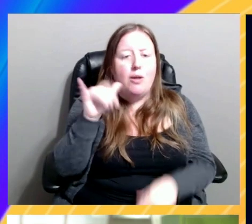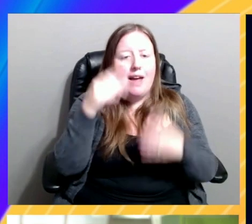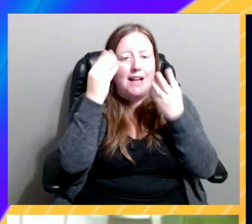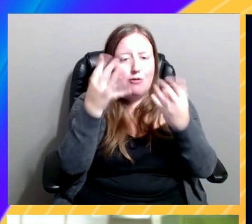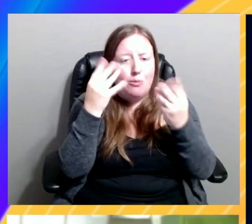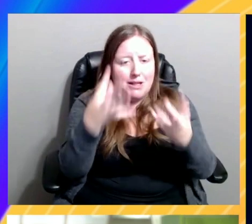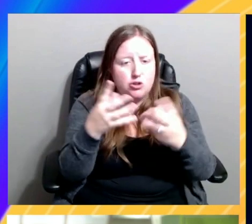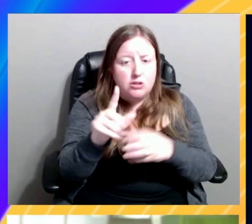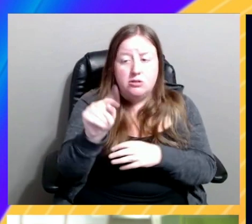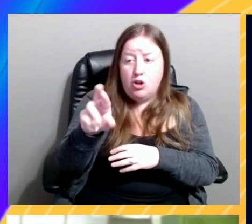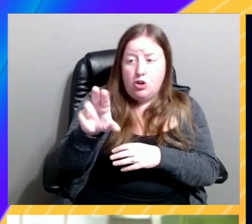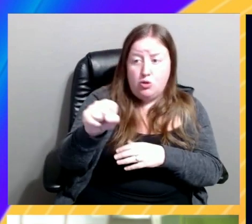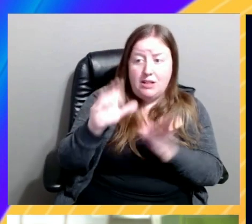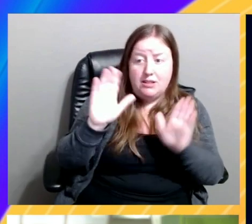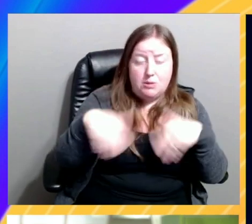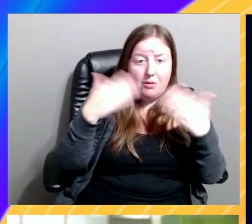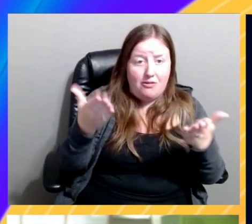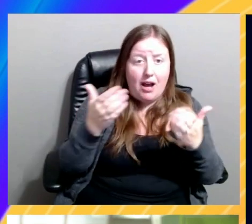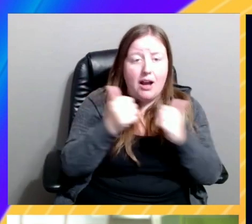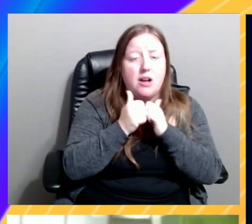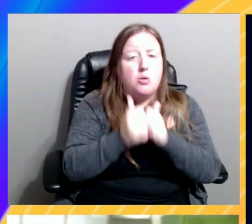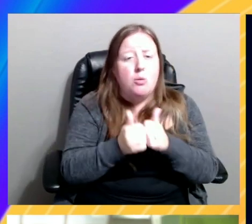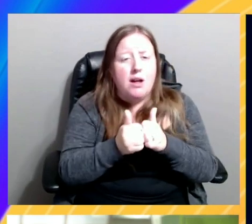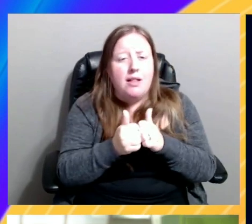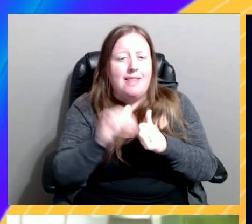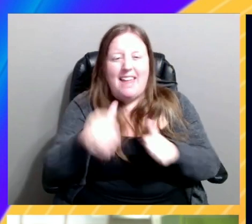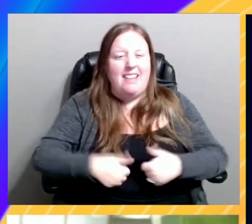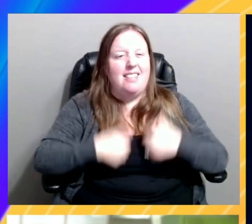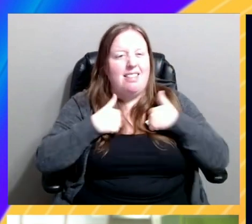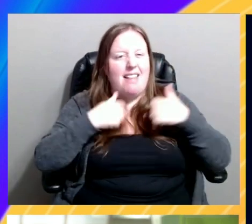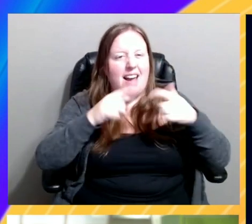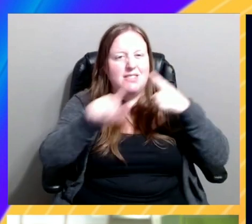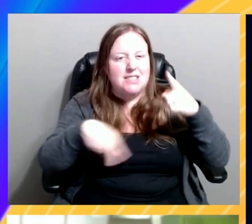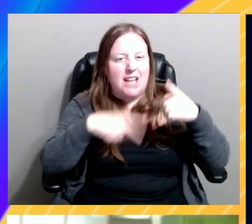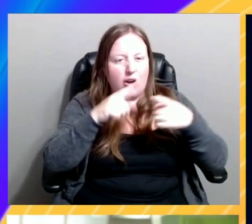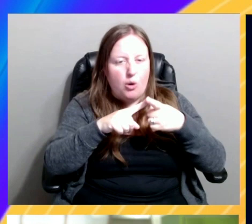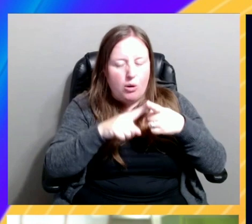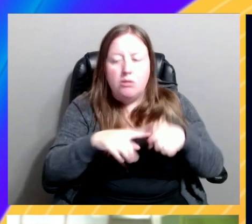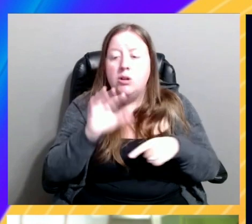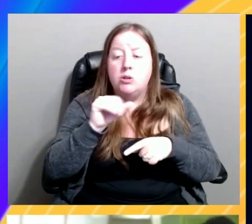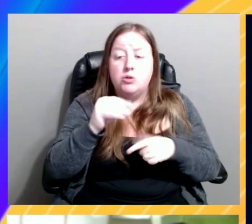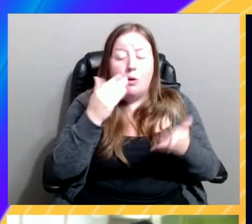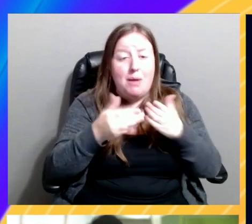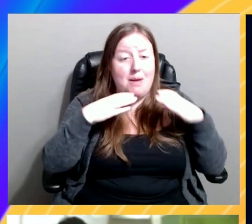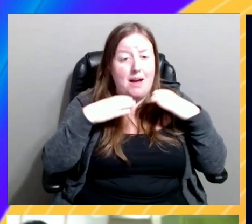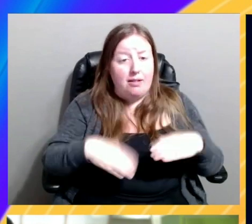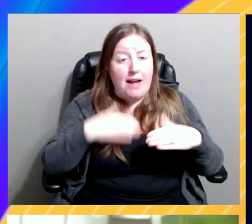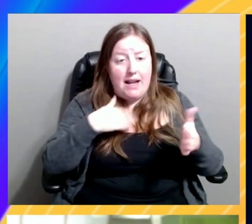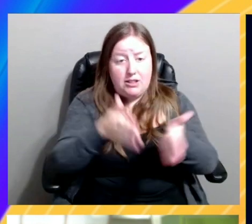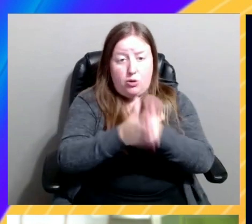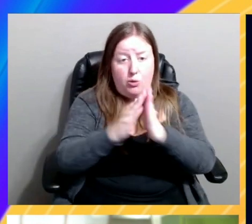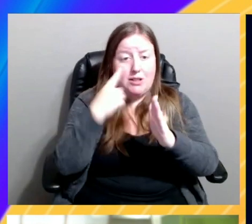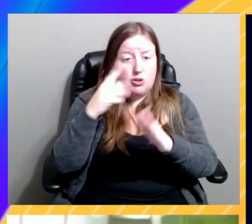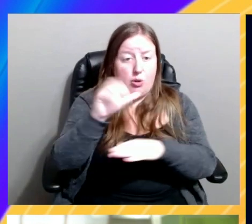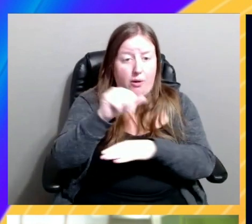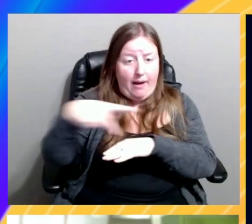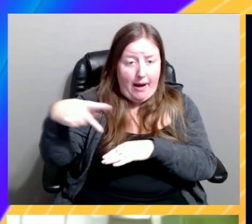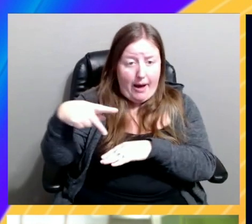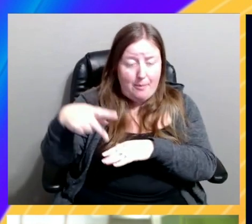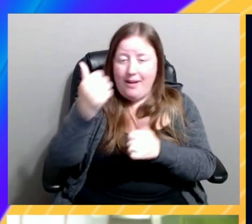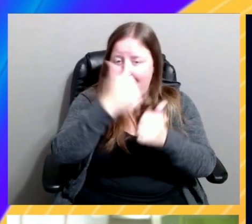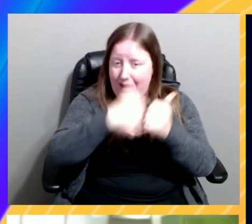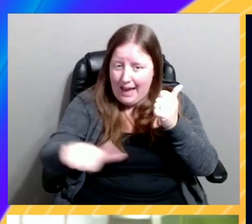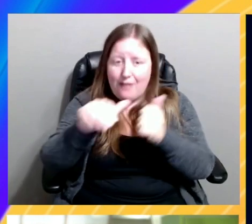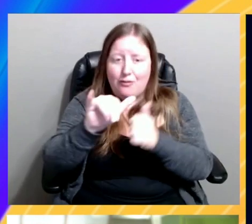provide you with, let's say, the life cycle of a packet. So, from the moment a client makes a request to your application, every single internal